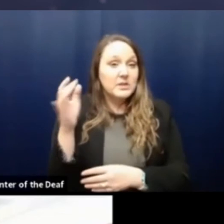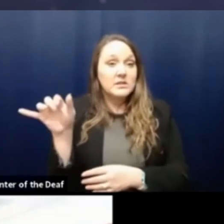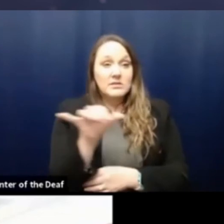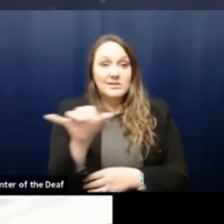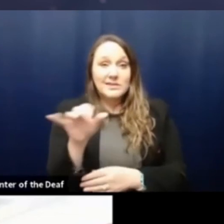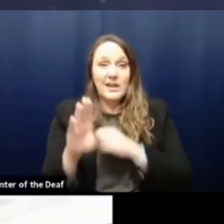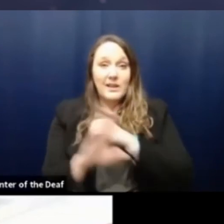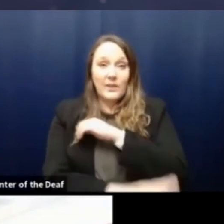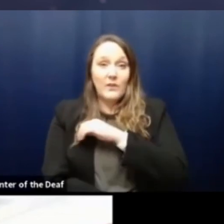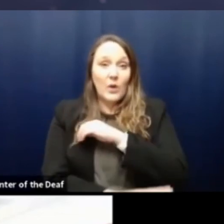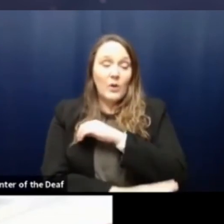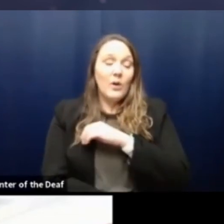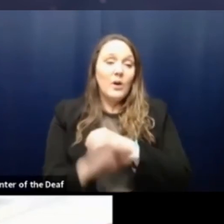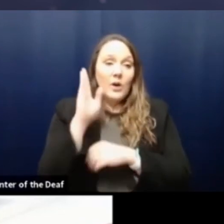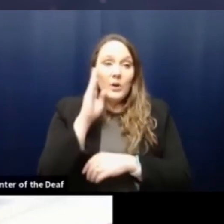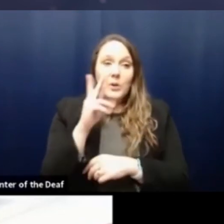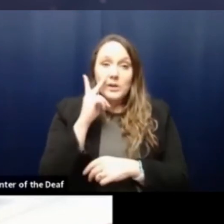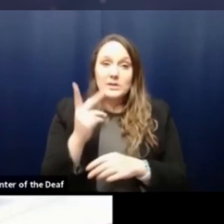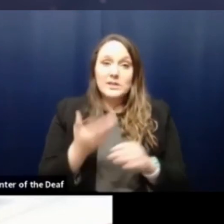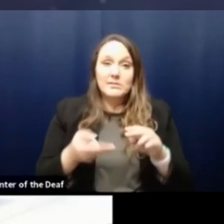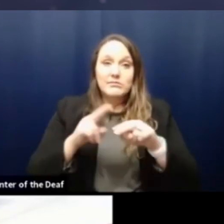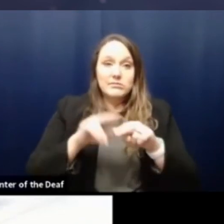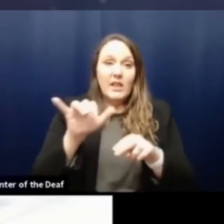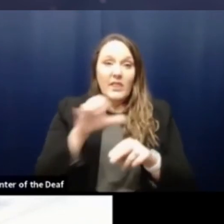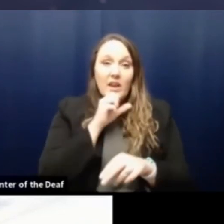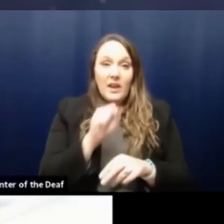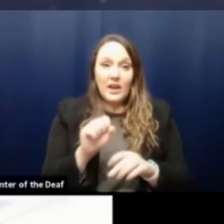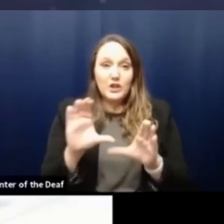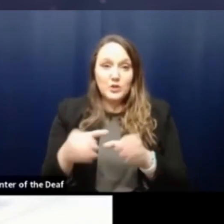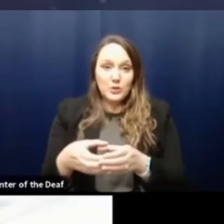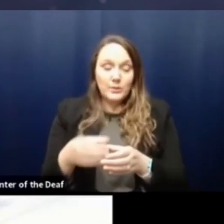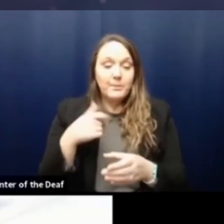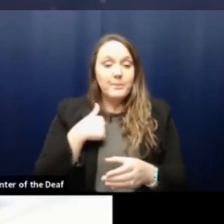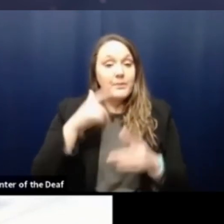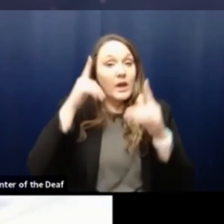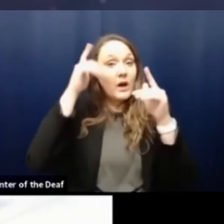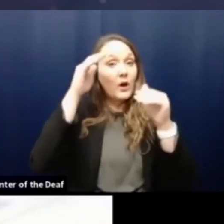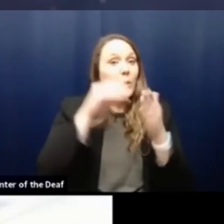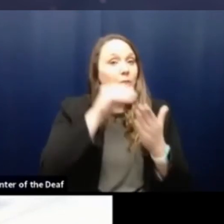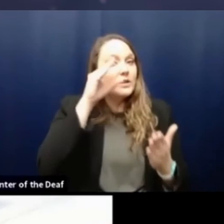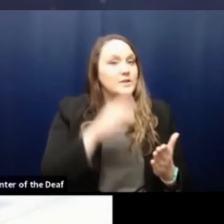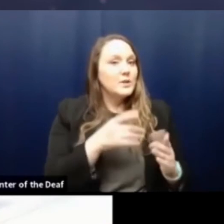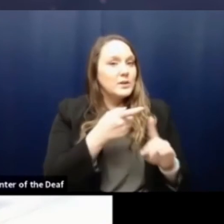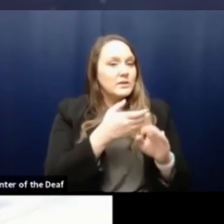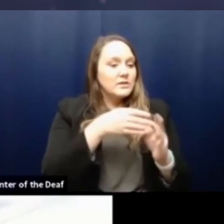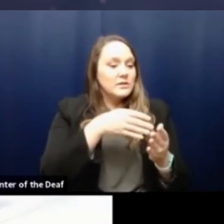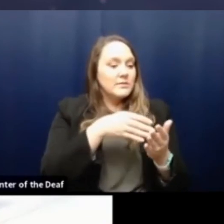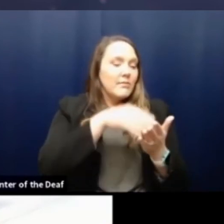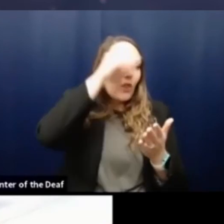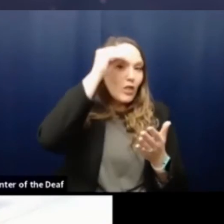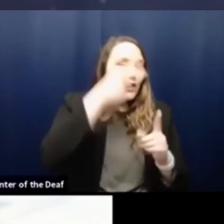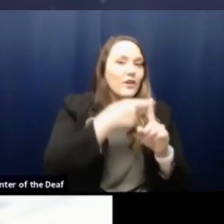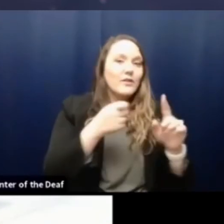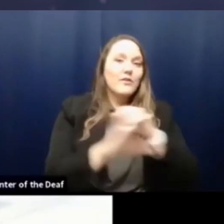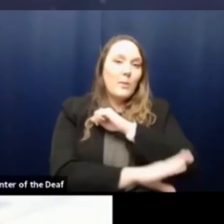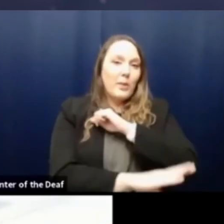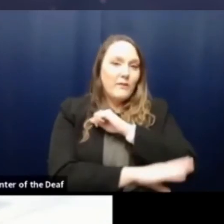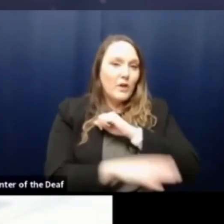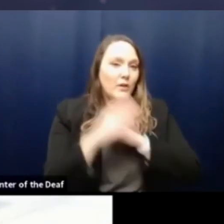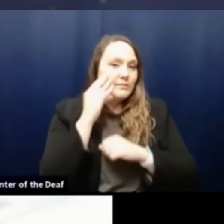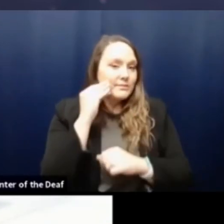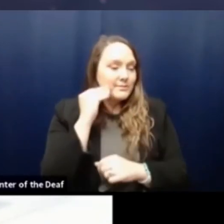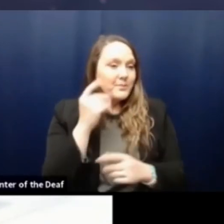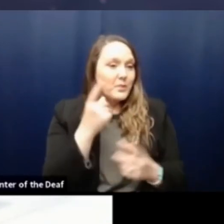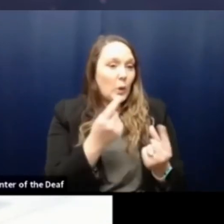that, that age group. Um, I'm hopeful that the students learned from the fall, uh, what to do, what not to do and how to keep